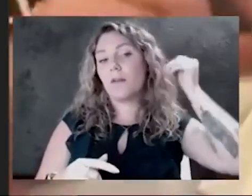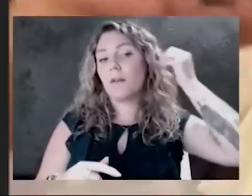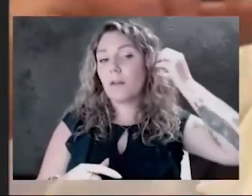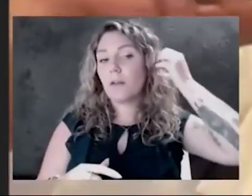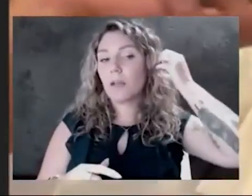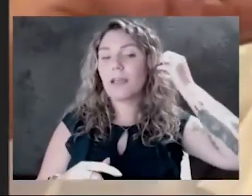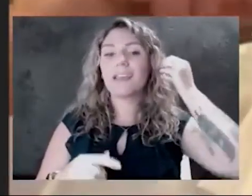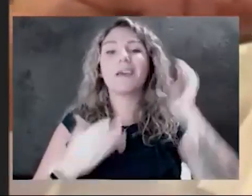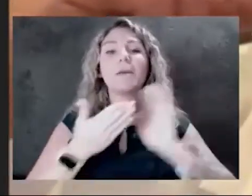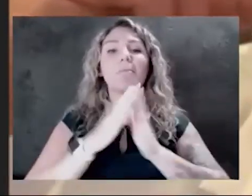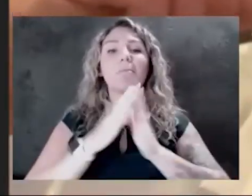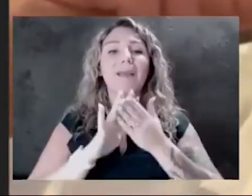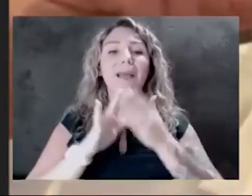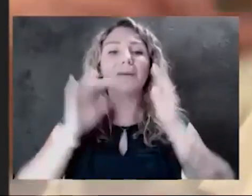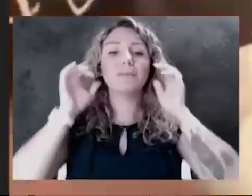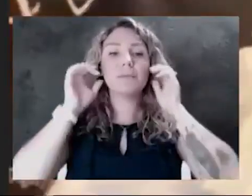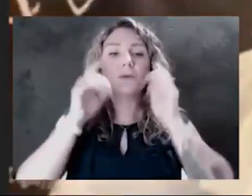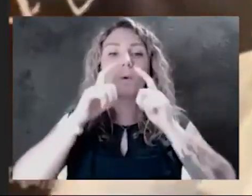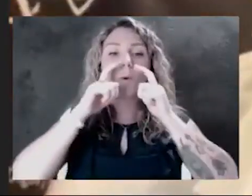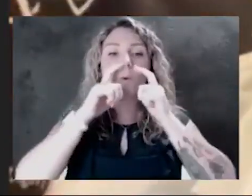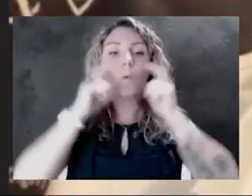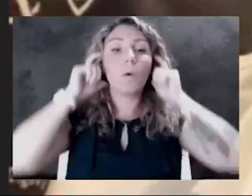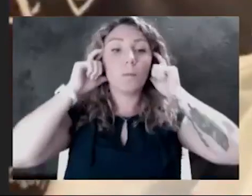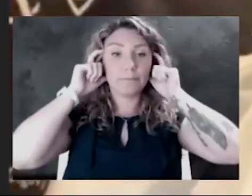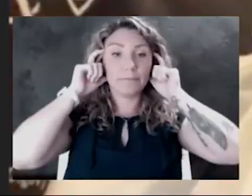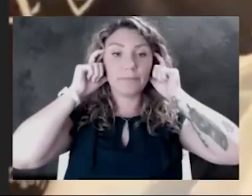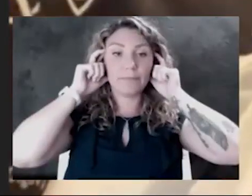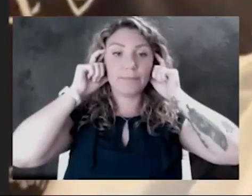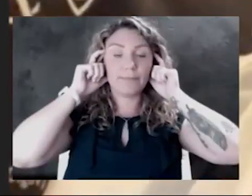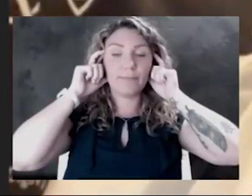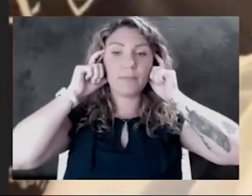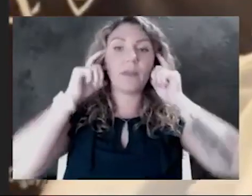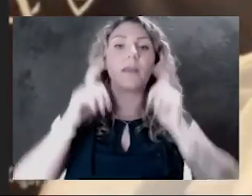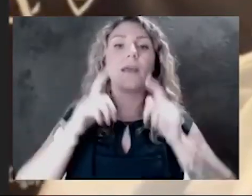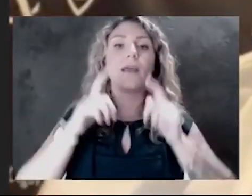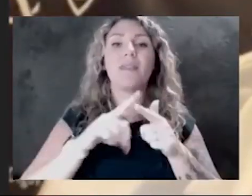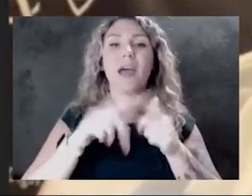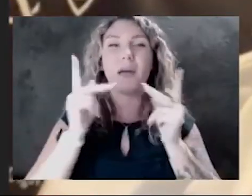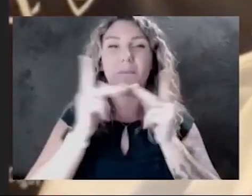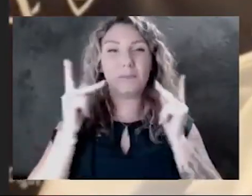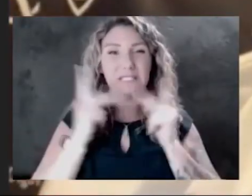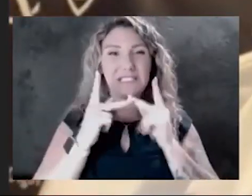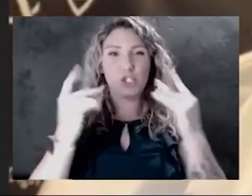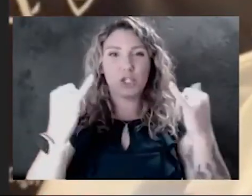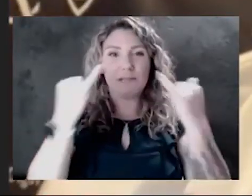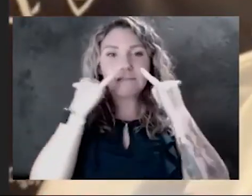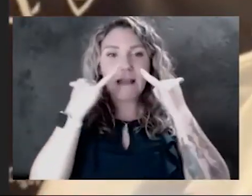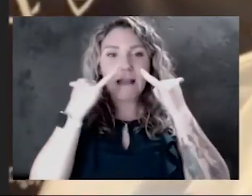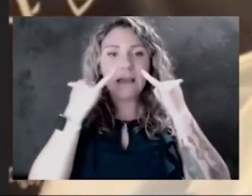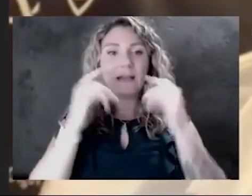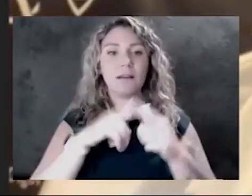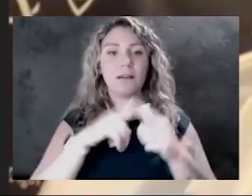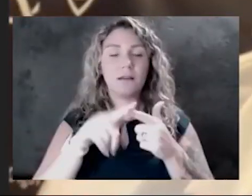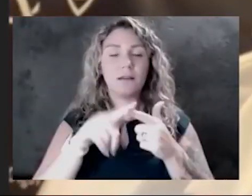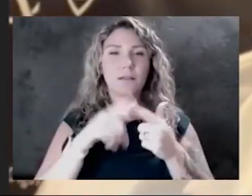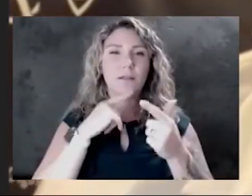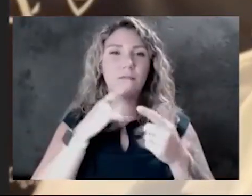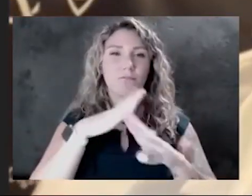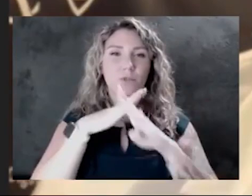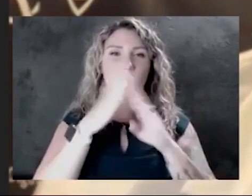tighter and get it up in a position to where it stays and protects you more effectively.